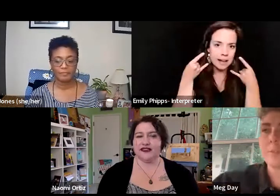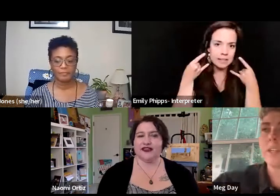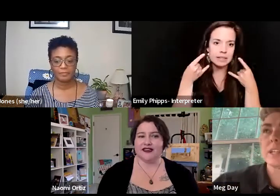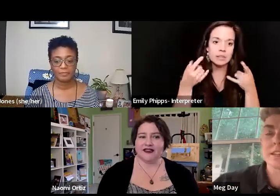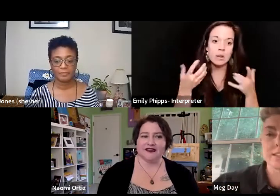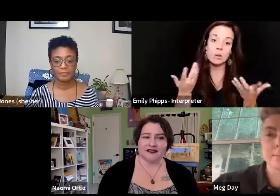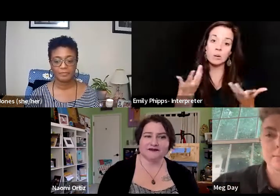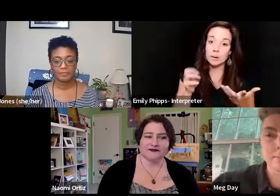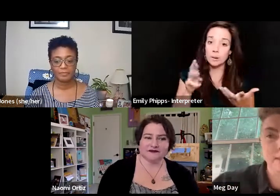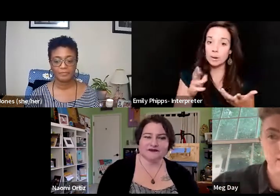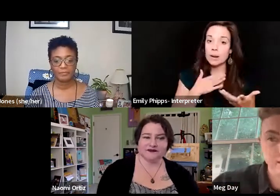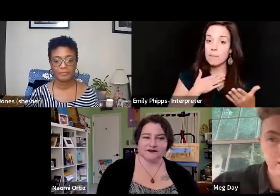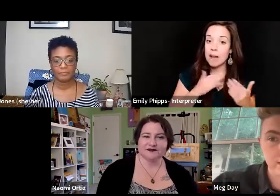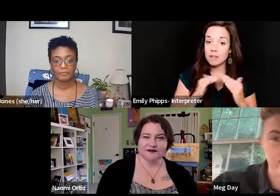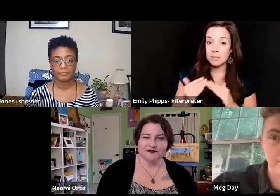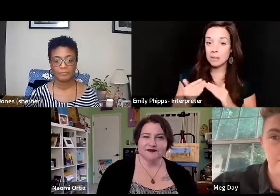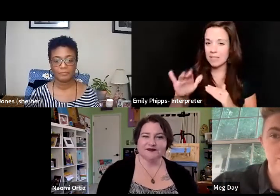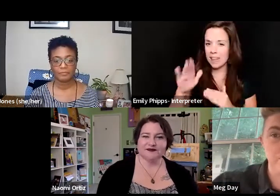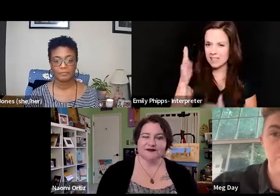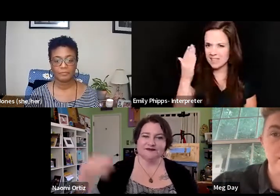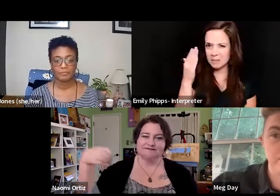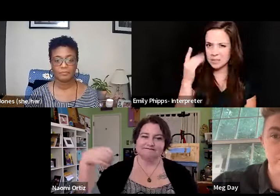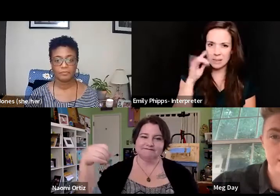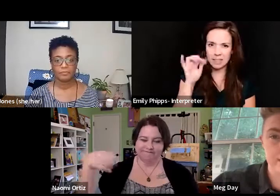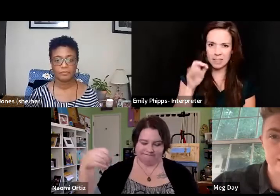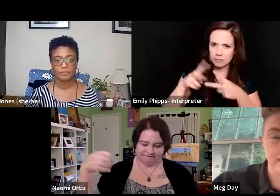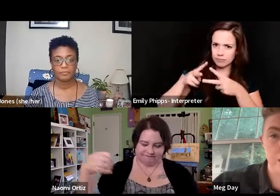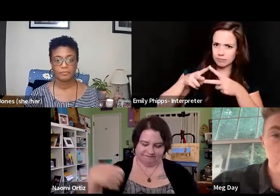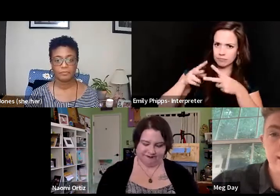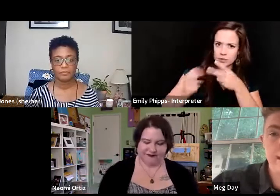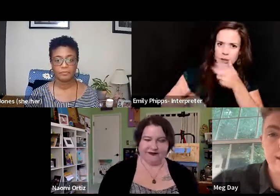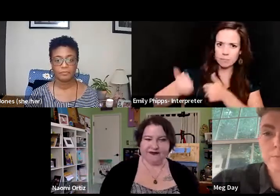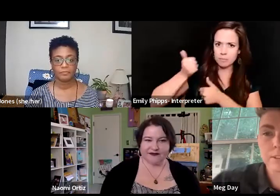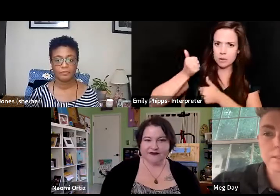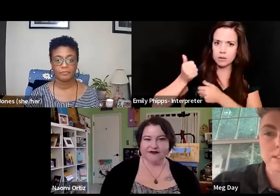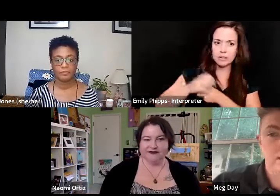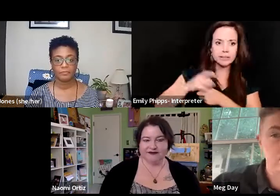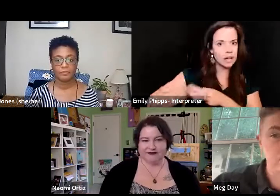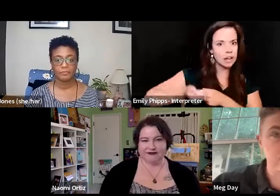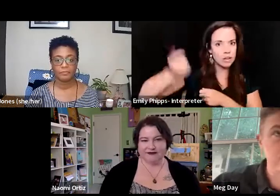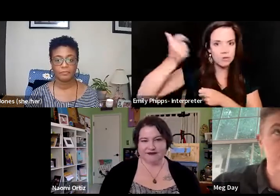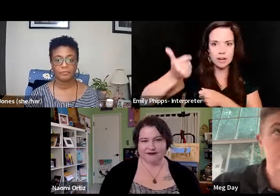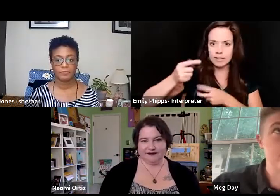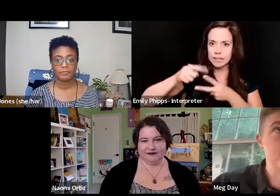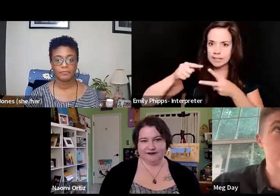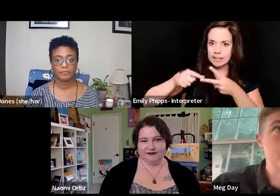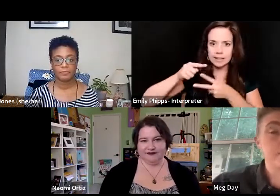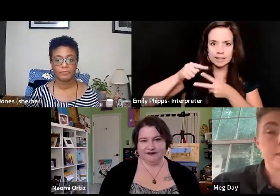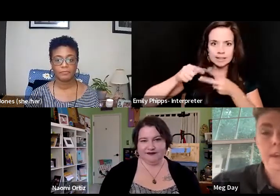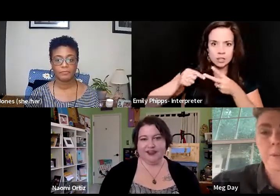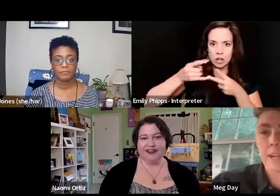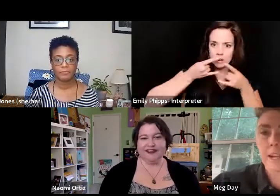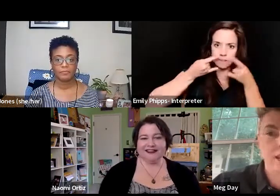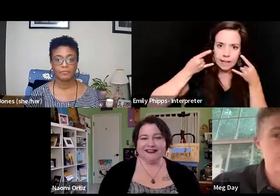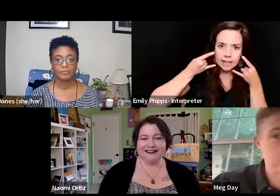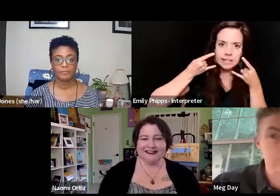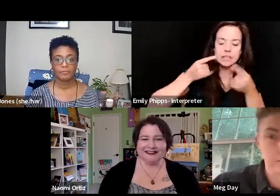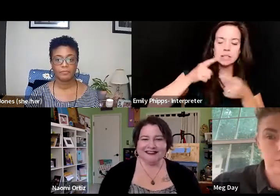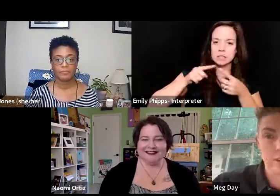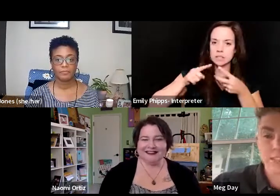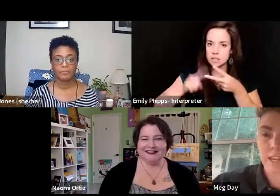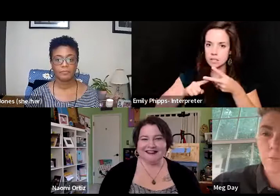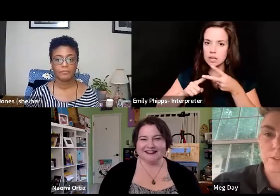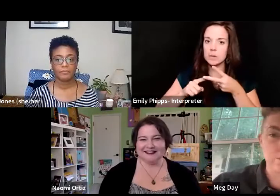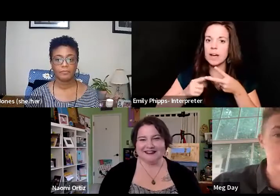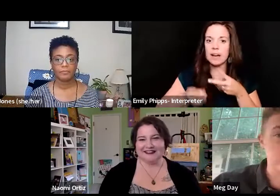community, that seems to be like to the top two priorities. It's like, we got to get rid of these things on our faces and we got to get off our